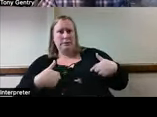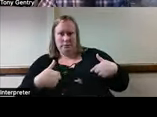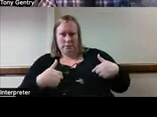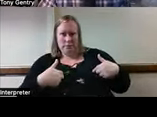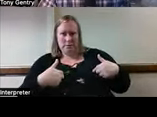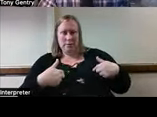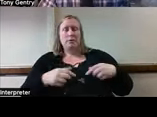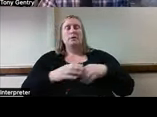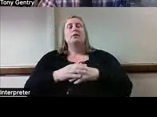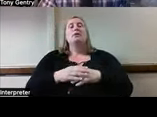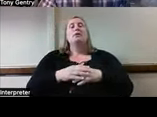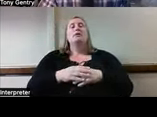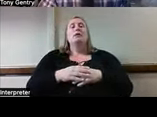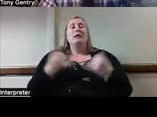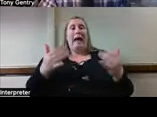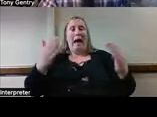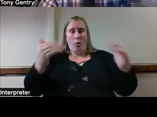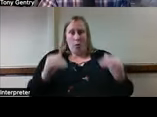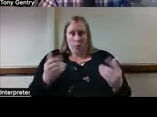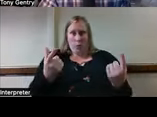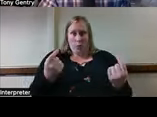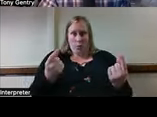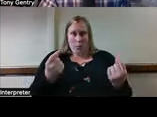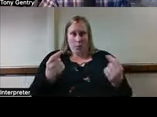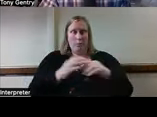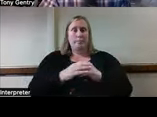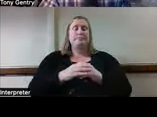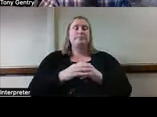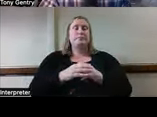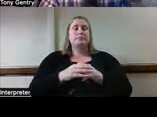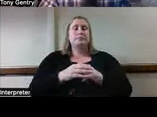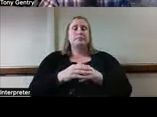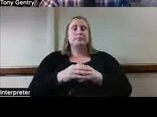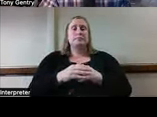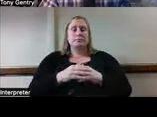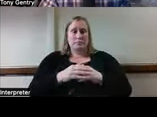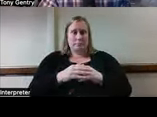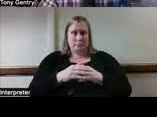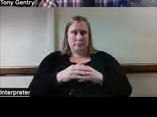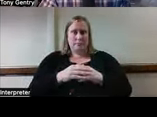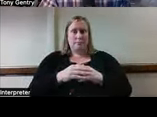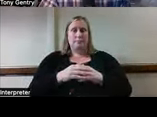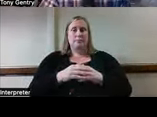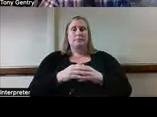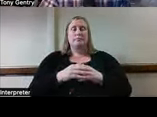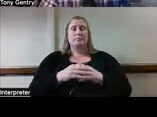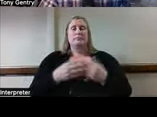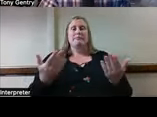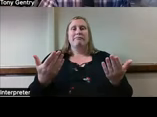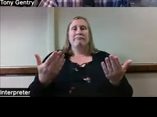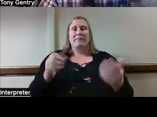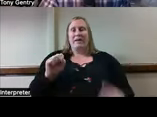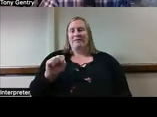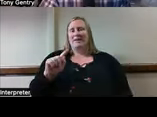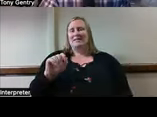The next step would be then to go to the stakeholders and have a conversation around